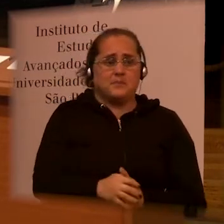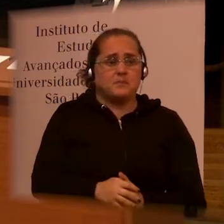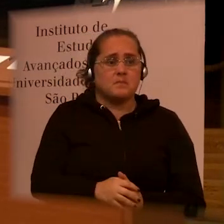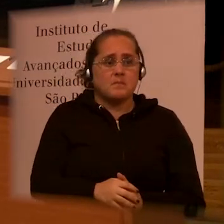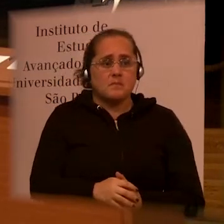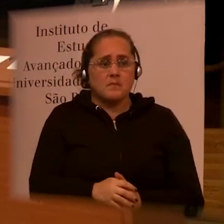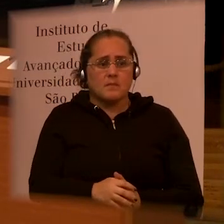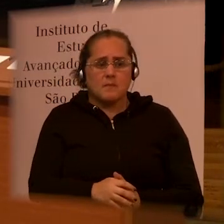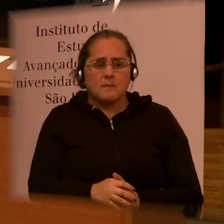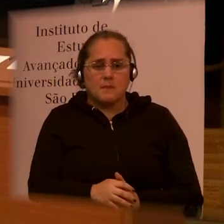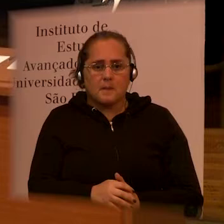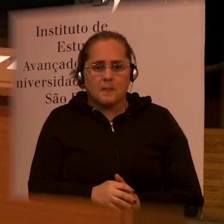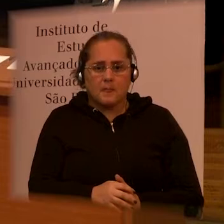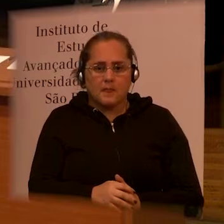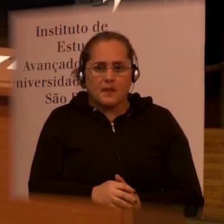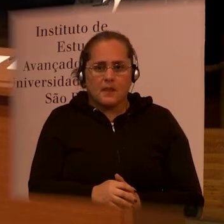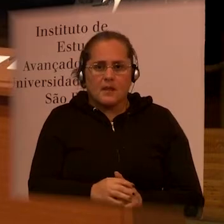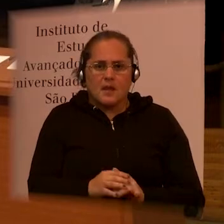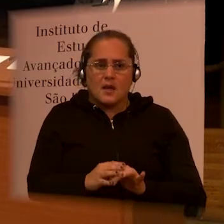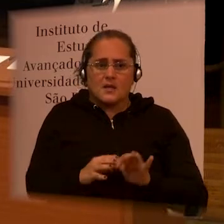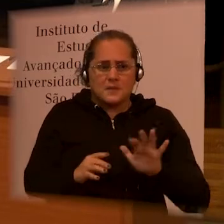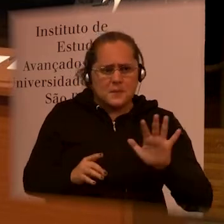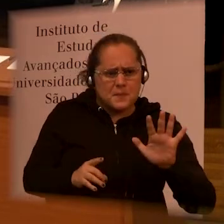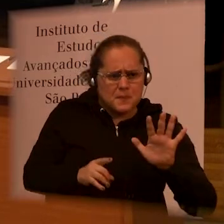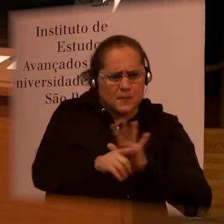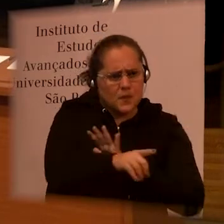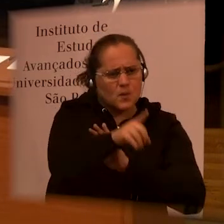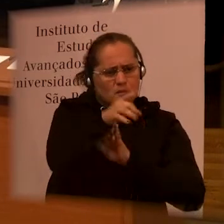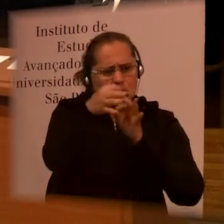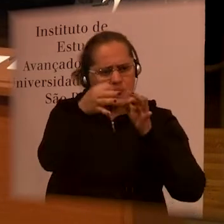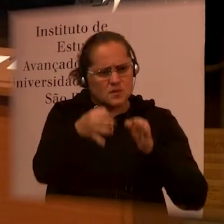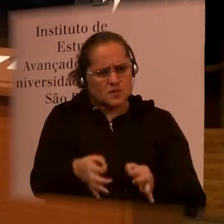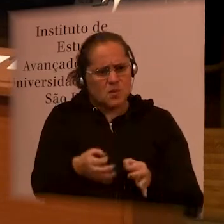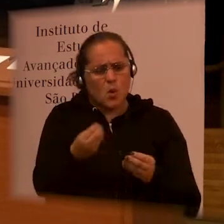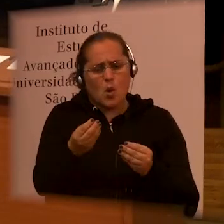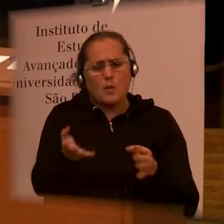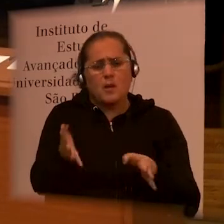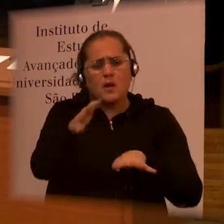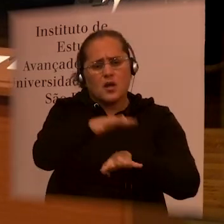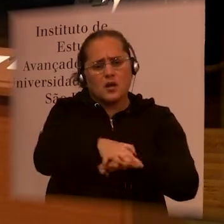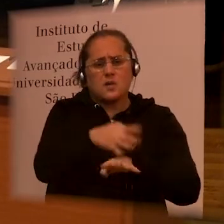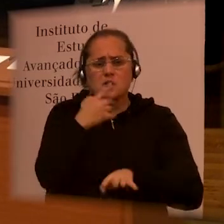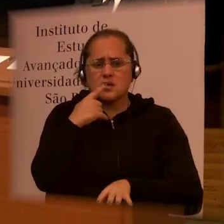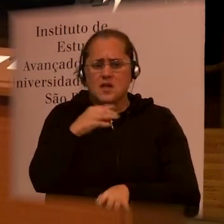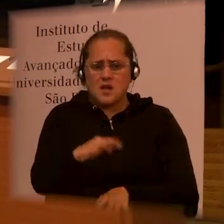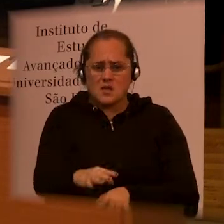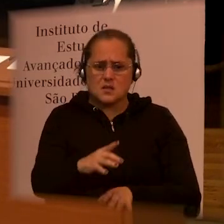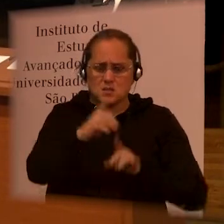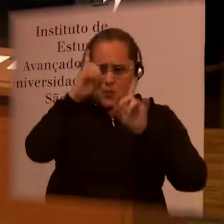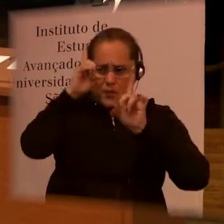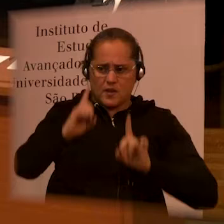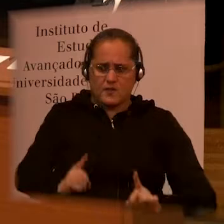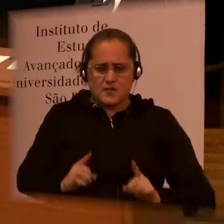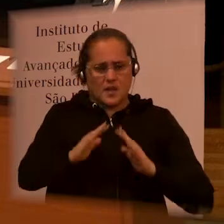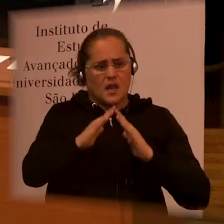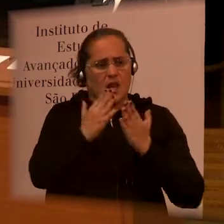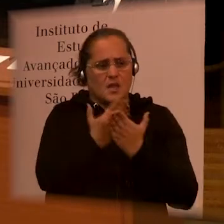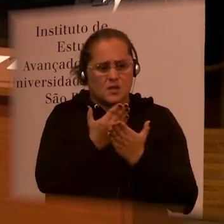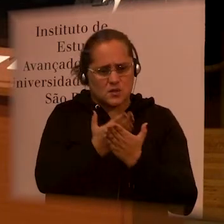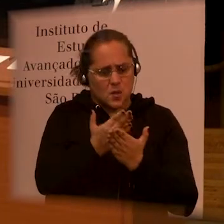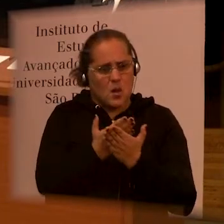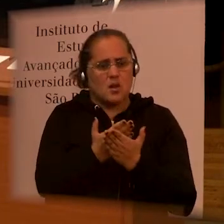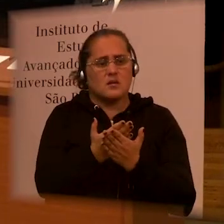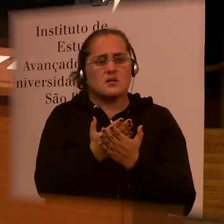to see how do we include children with disabilities in school or in healthcare or work, and you can look in different places.